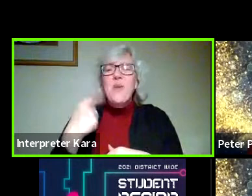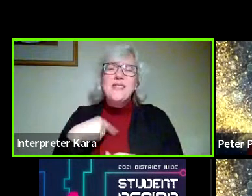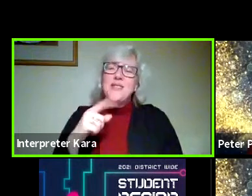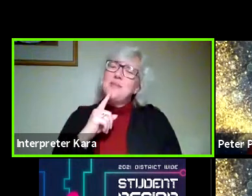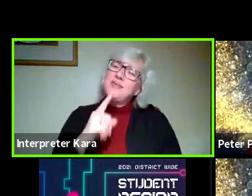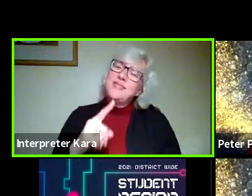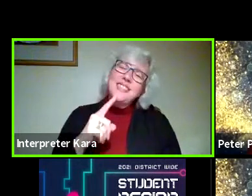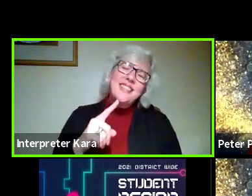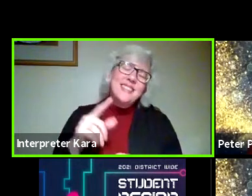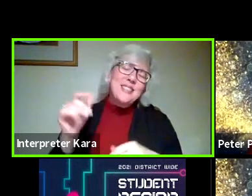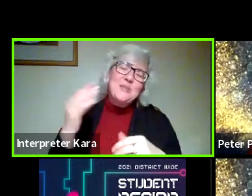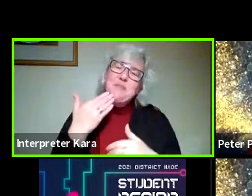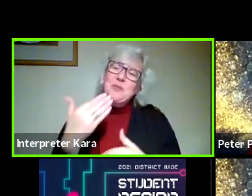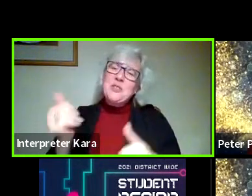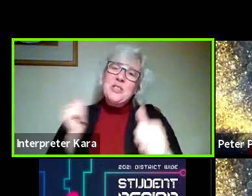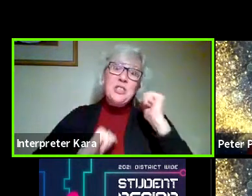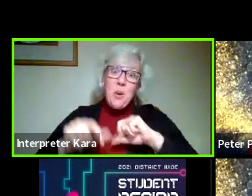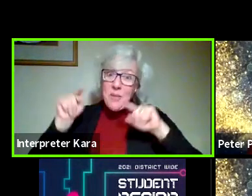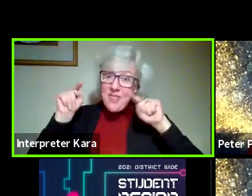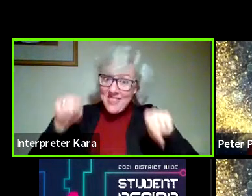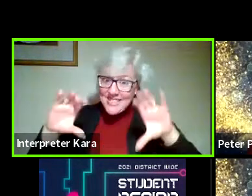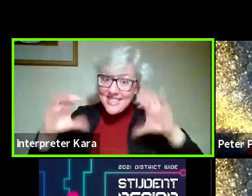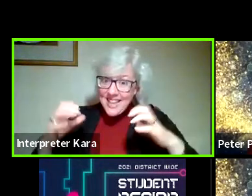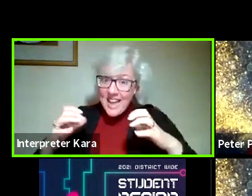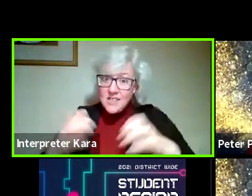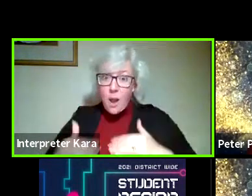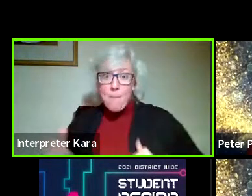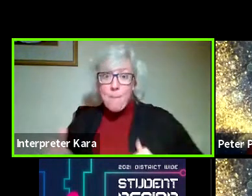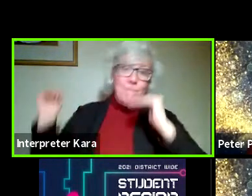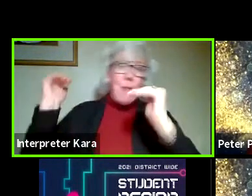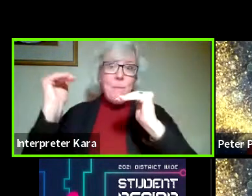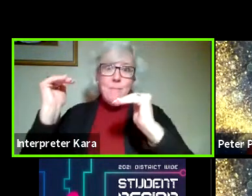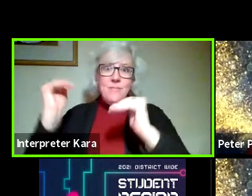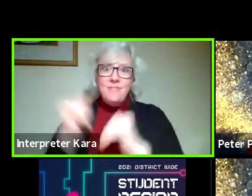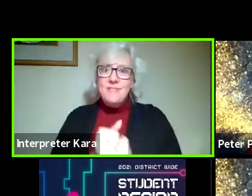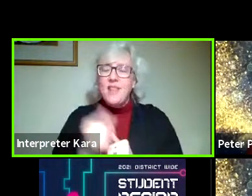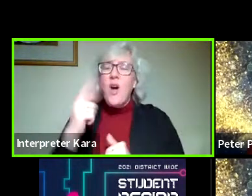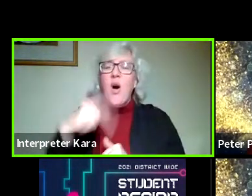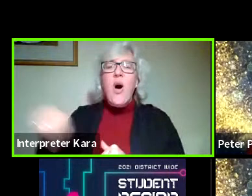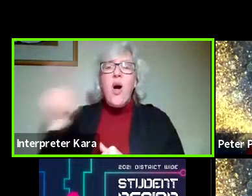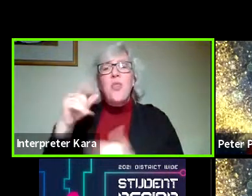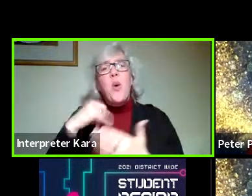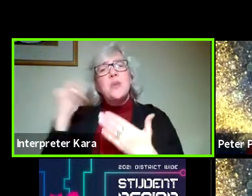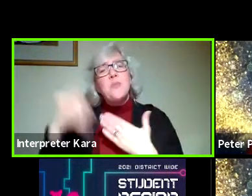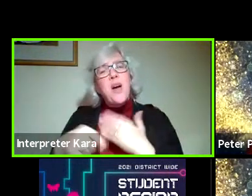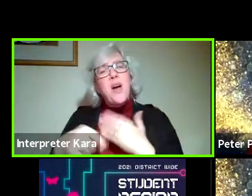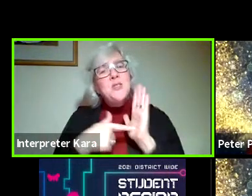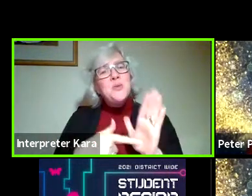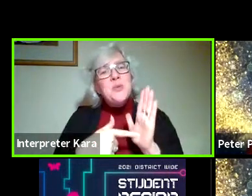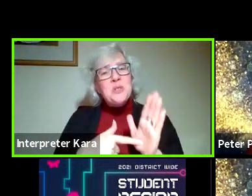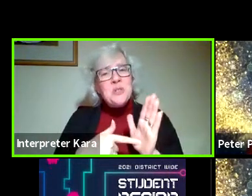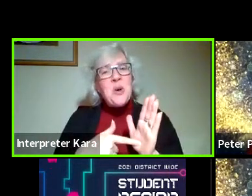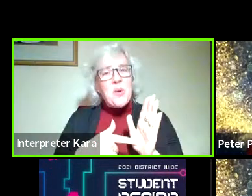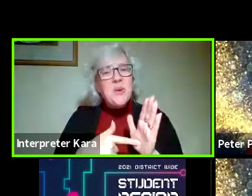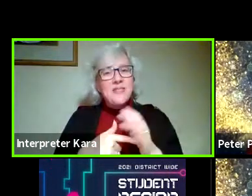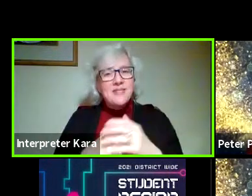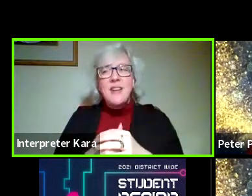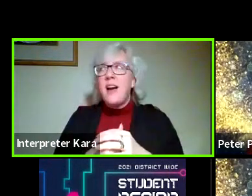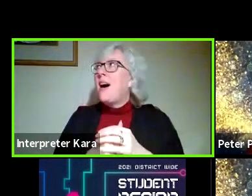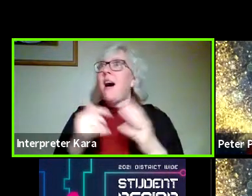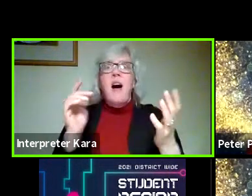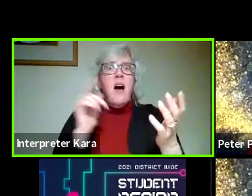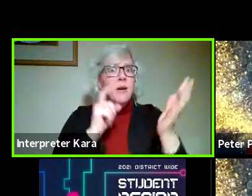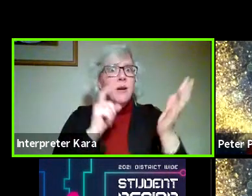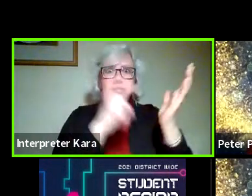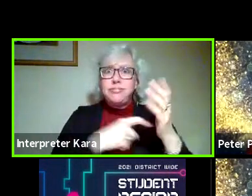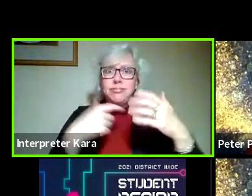really great shows, but I'm telling you, this class took it up another notch. Every one of those projects you showed us deserve all kinds of